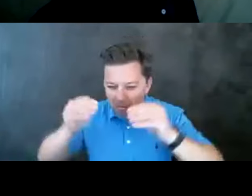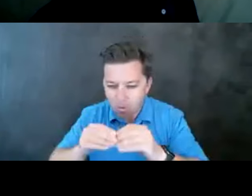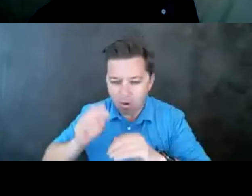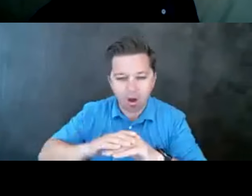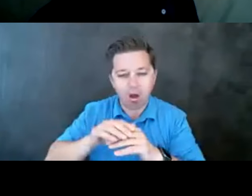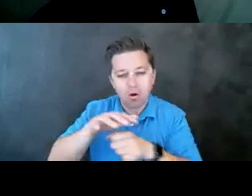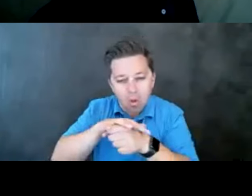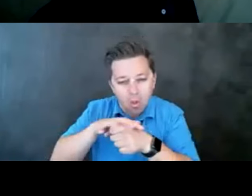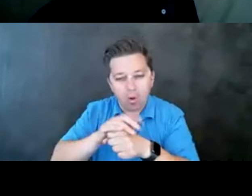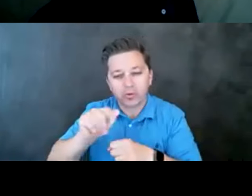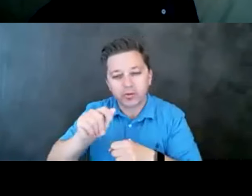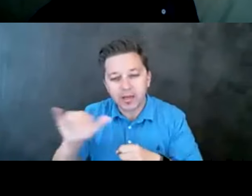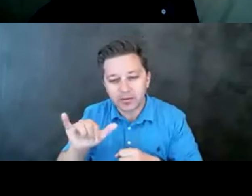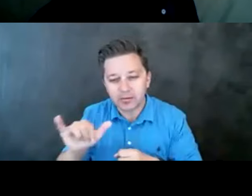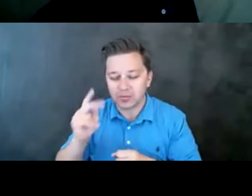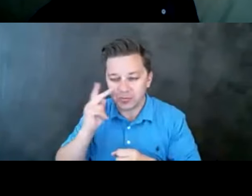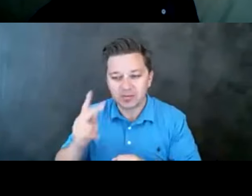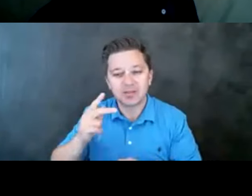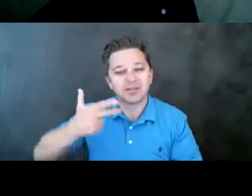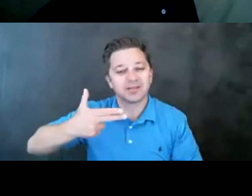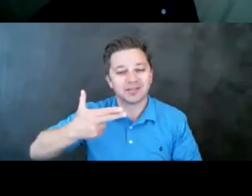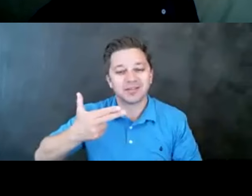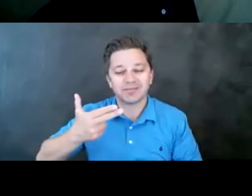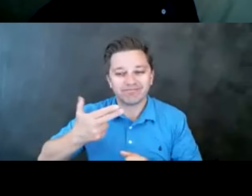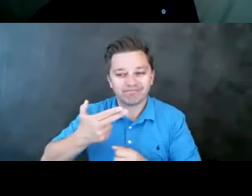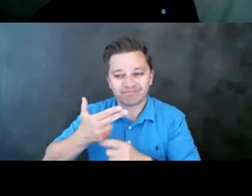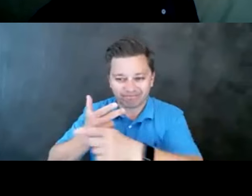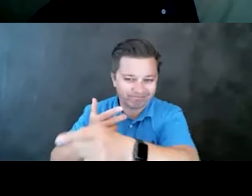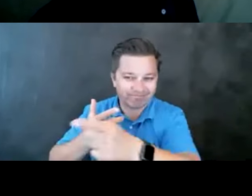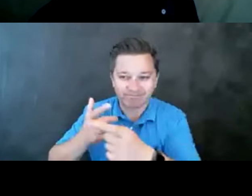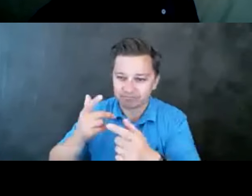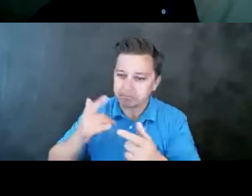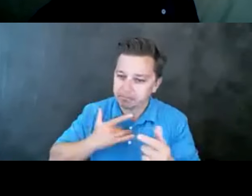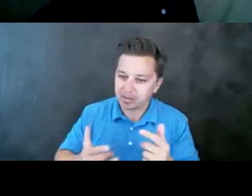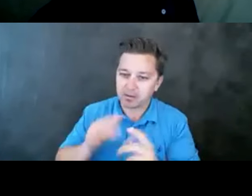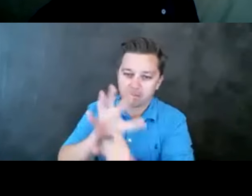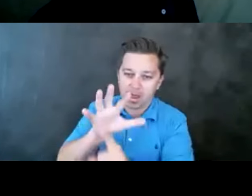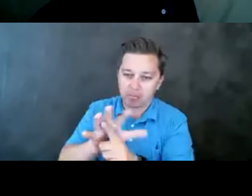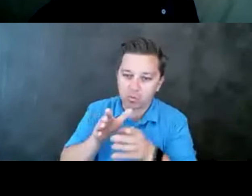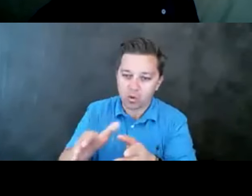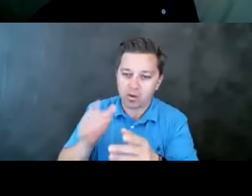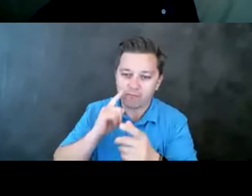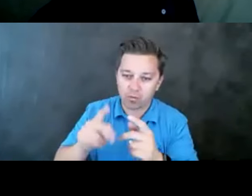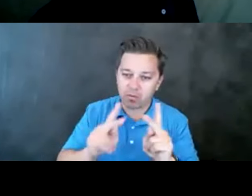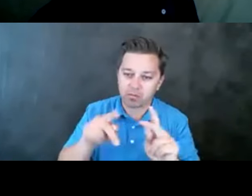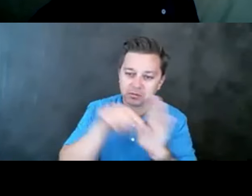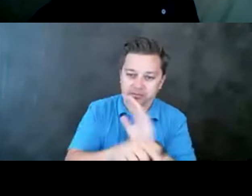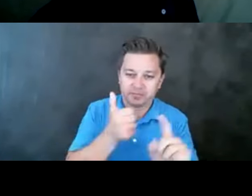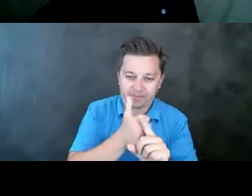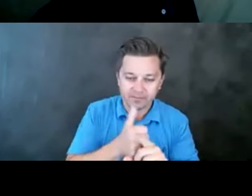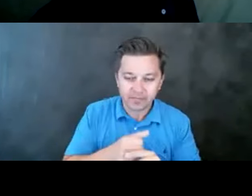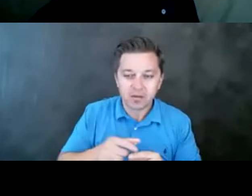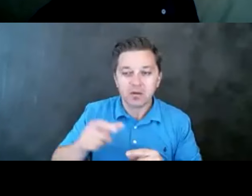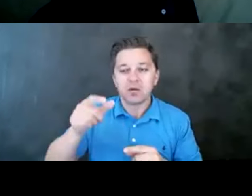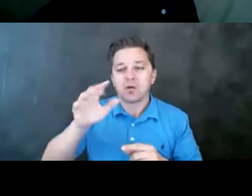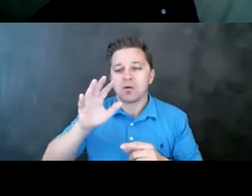firearm continues to be one of the predominant forms of suicide. And I'm going to spend a big chunk or portion of the time today talking about firearm